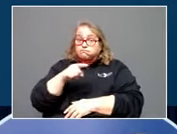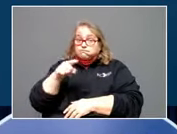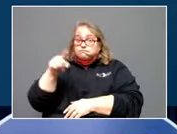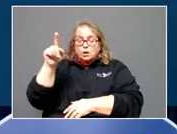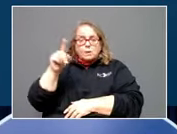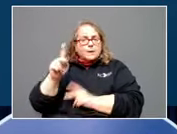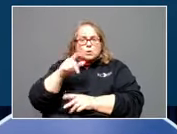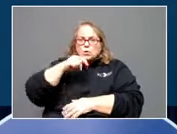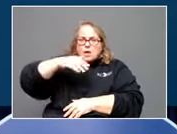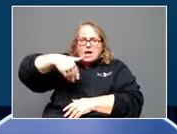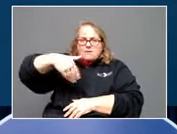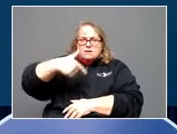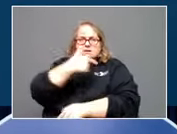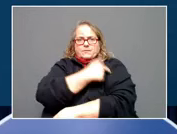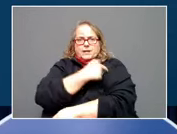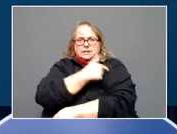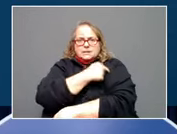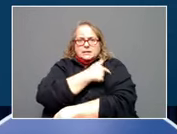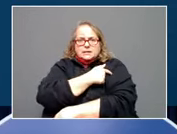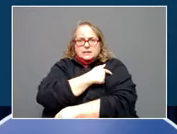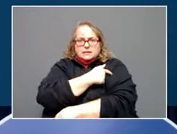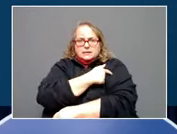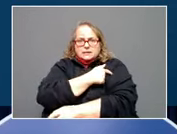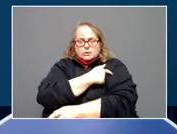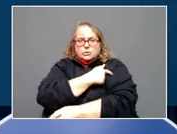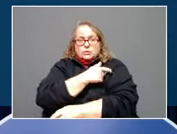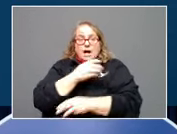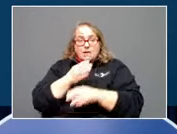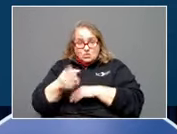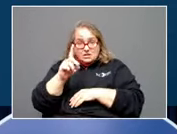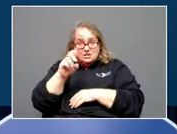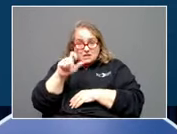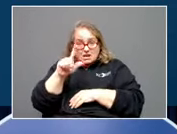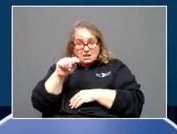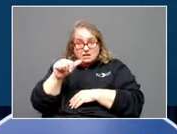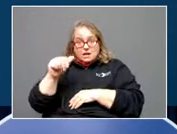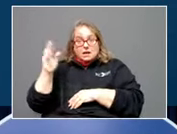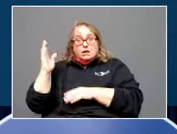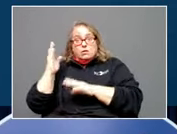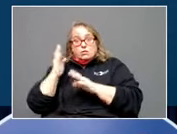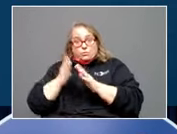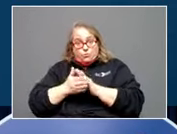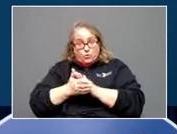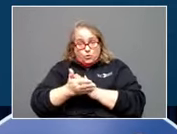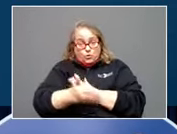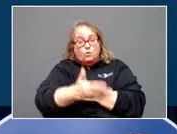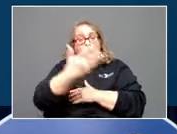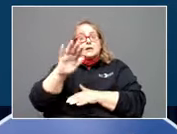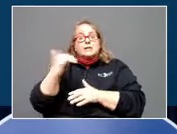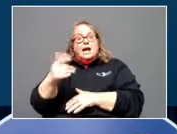That's unvaccinated individuals. And after Delta had come through, it had started going down. But Omicron has it